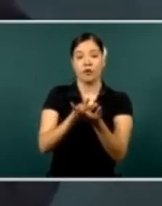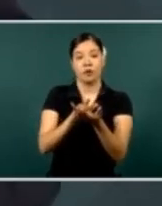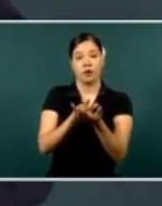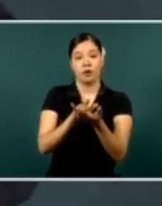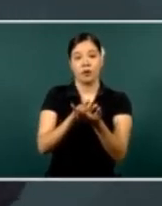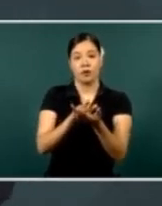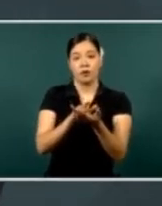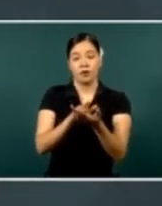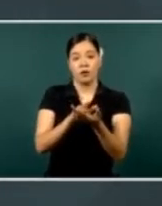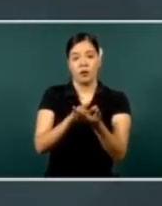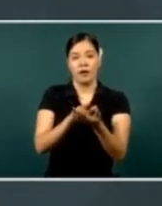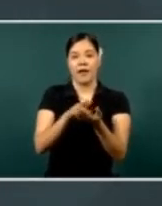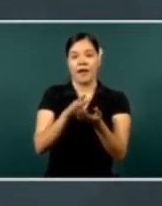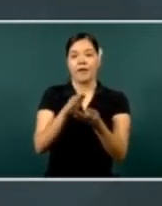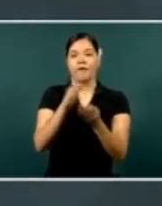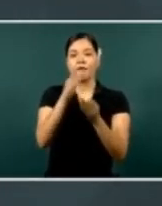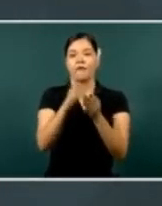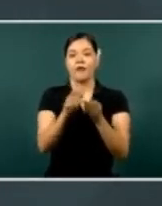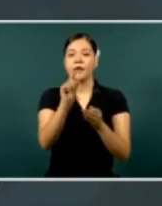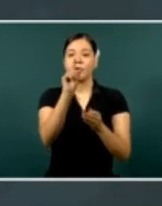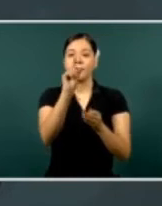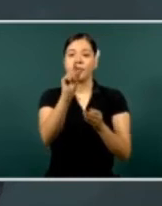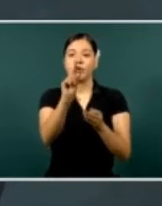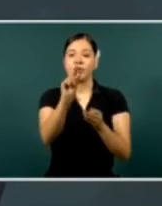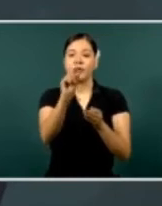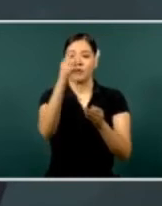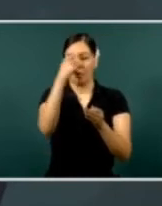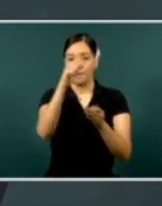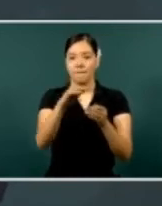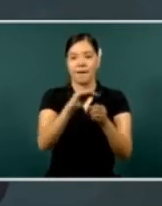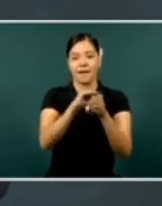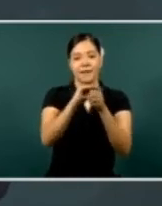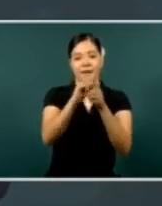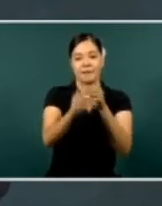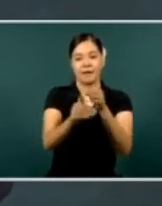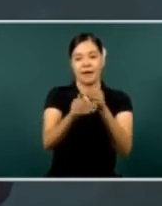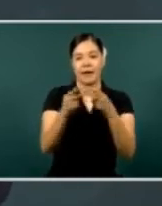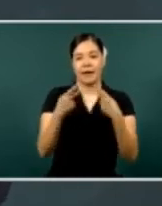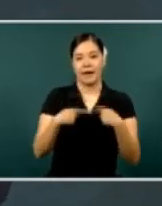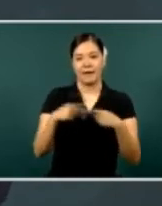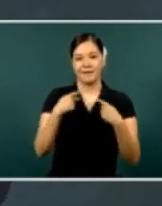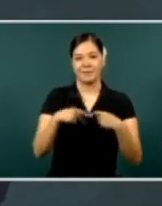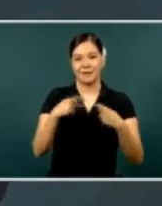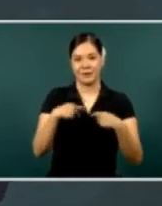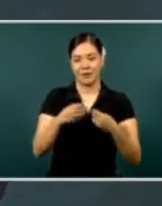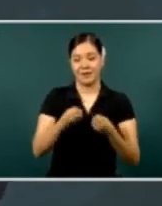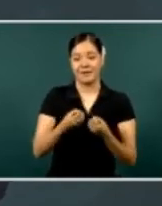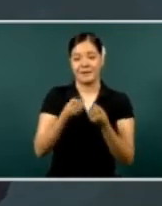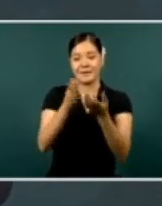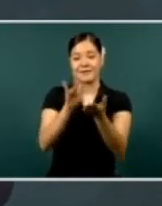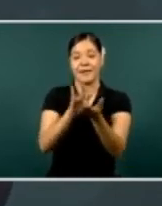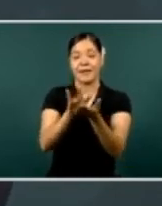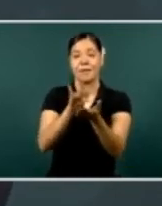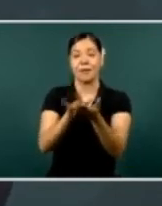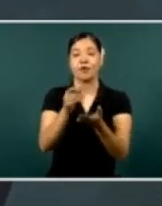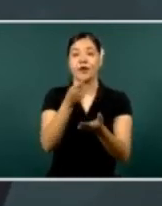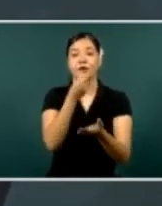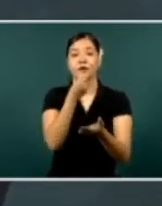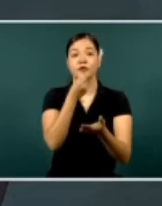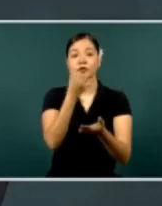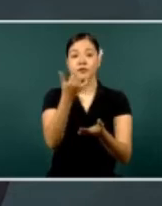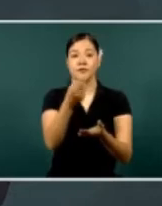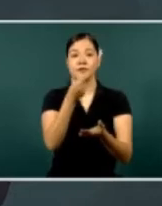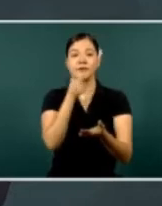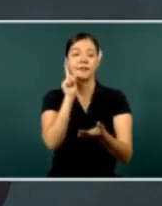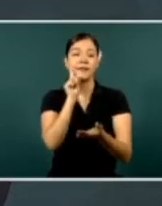done. The, uh, turnover of pensions to, uh, boys and girls